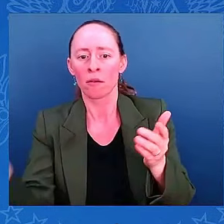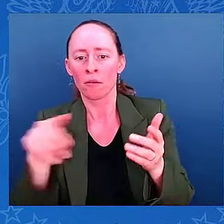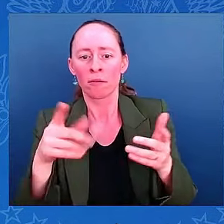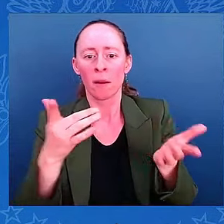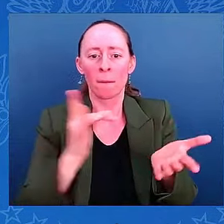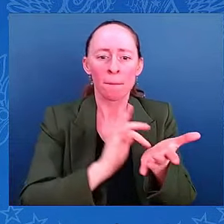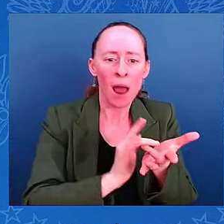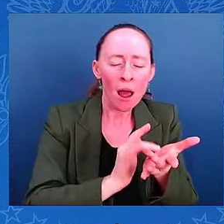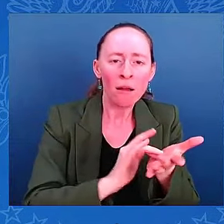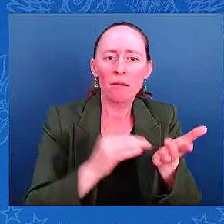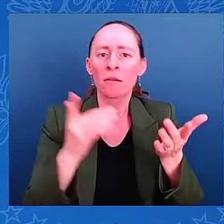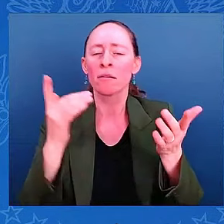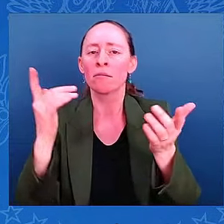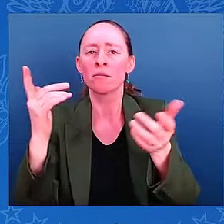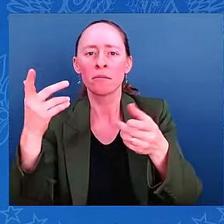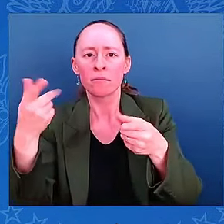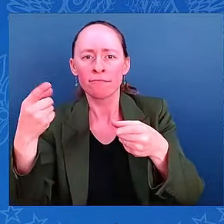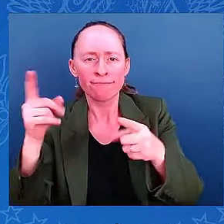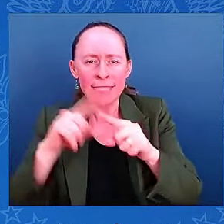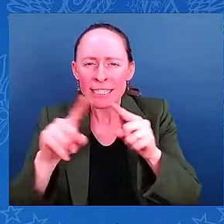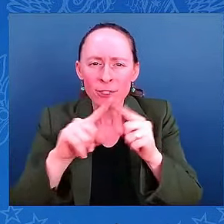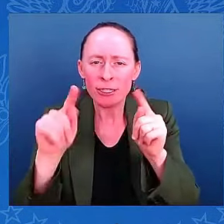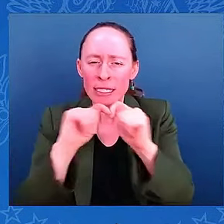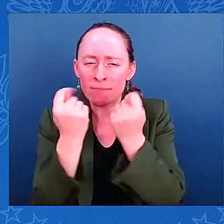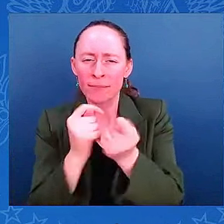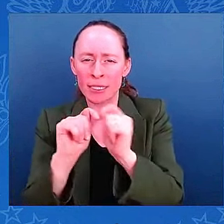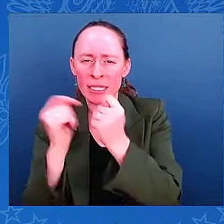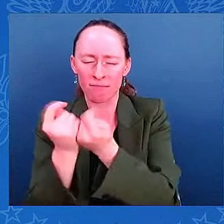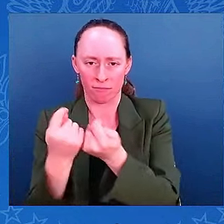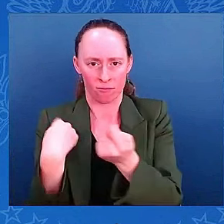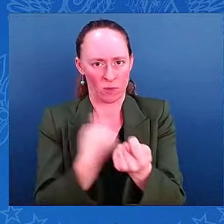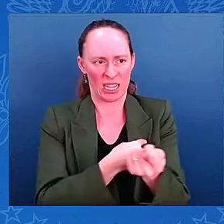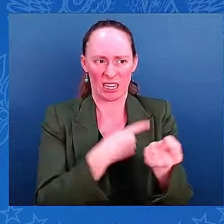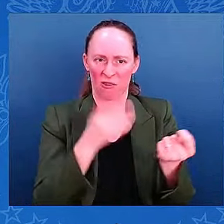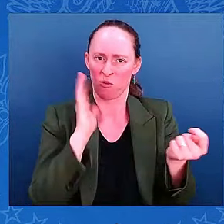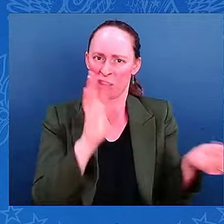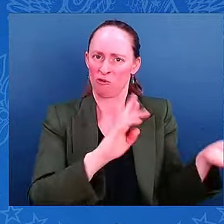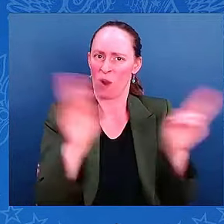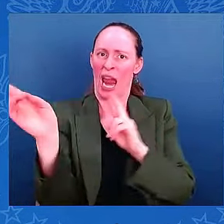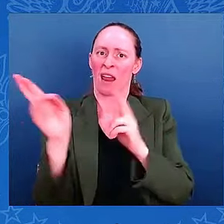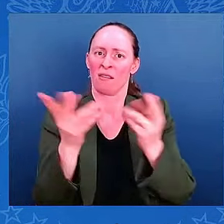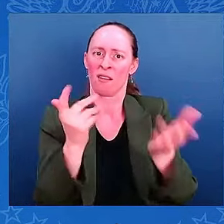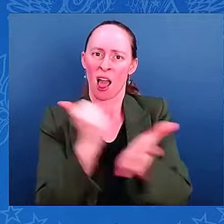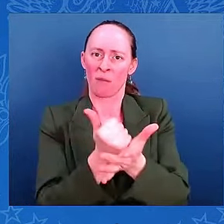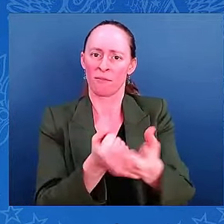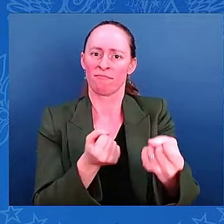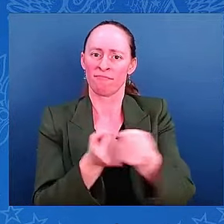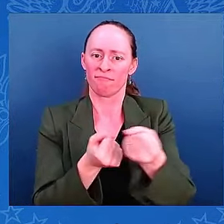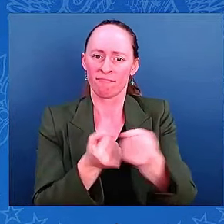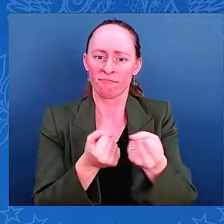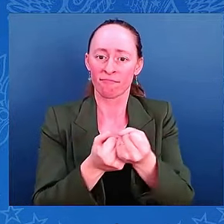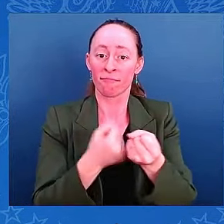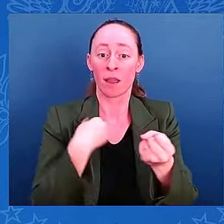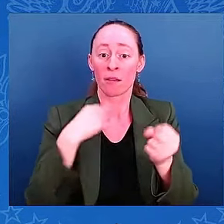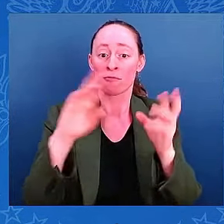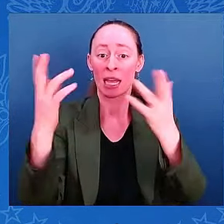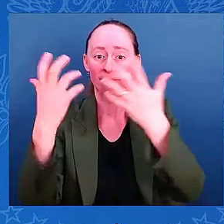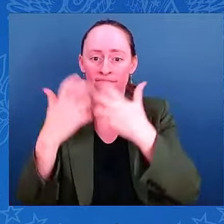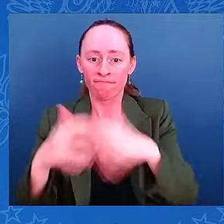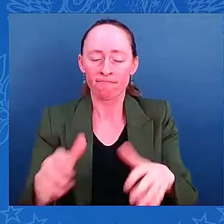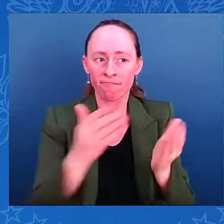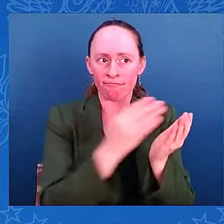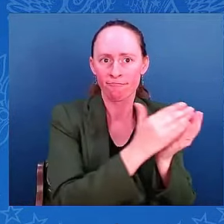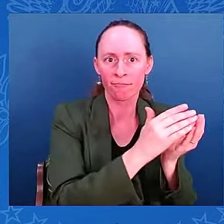and safeguarding the marine transportation system. This also includes responding to any pollution incidents.